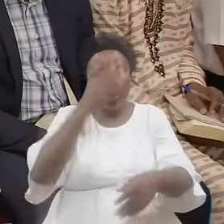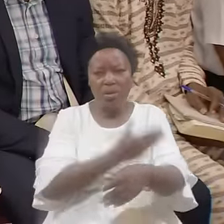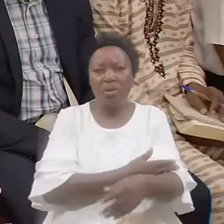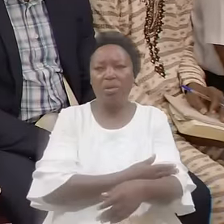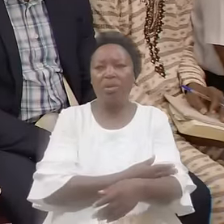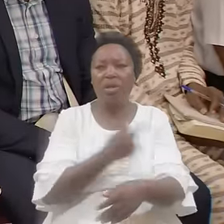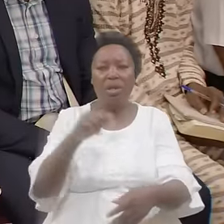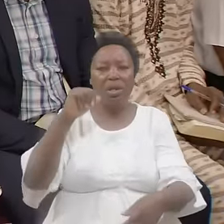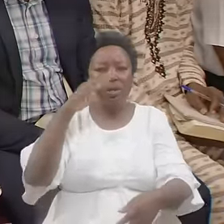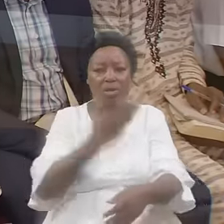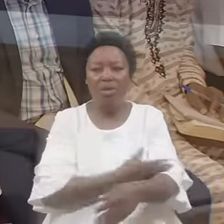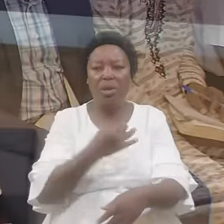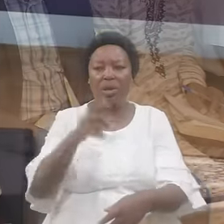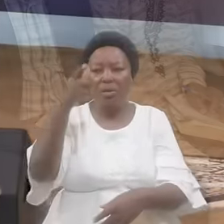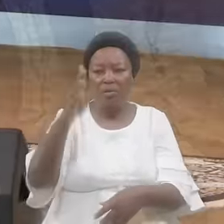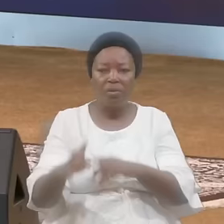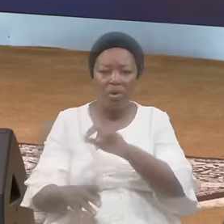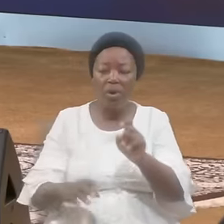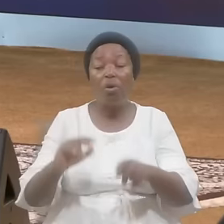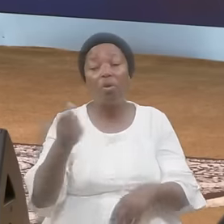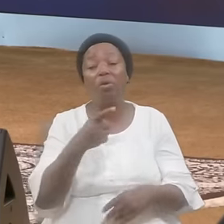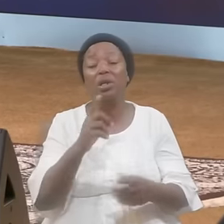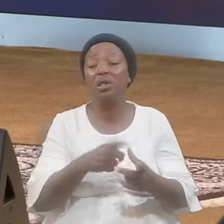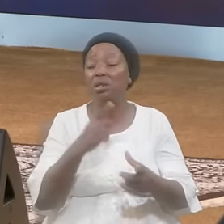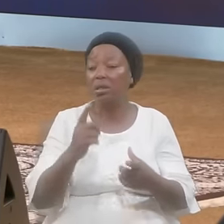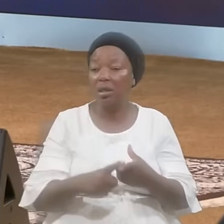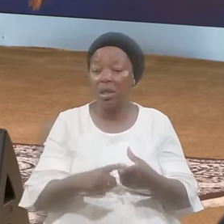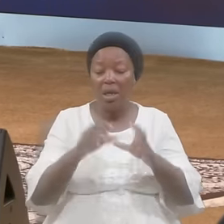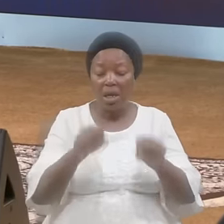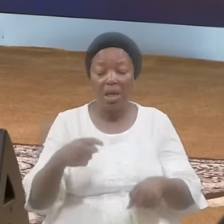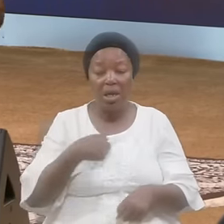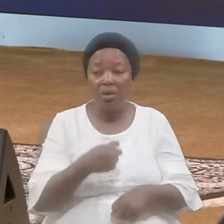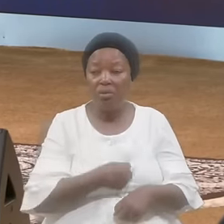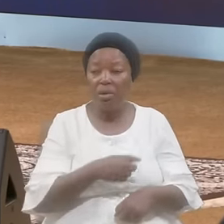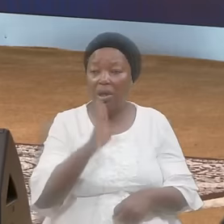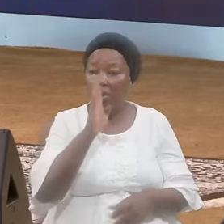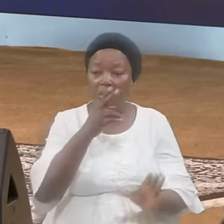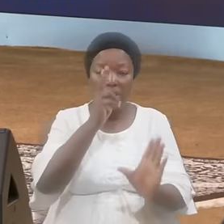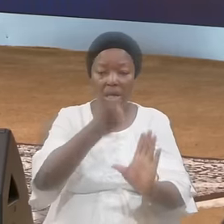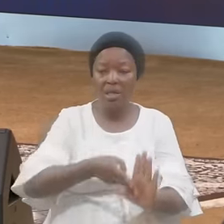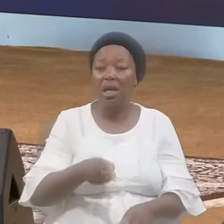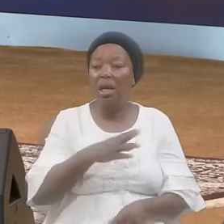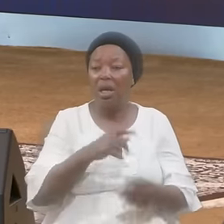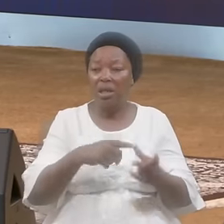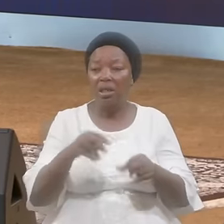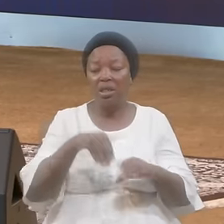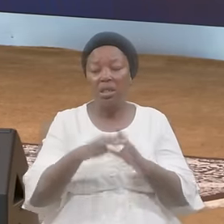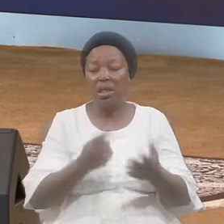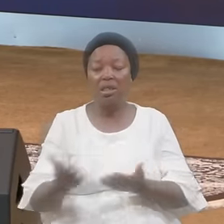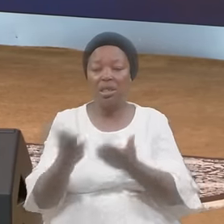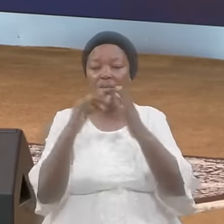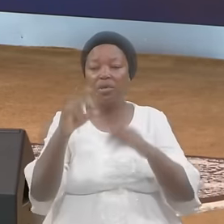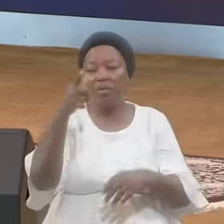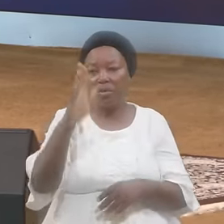A daughter Of God Only then Can we Be enlisted In the Service Of